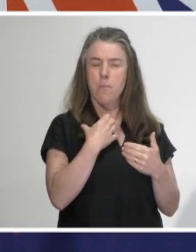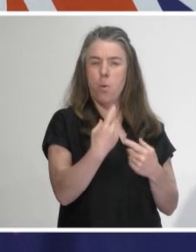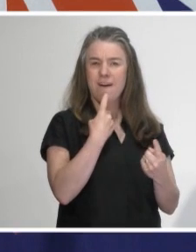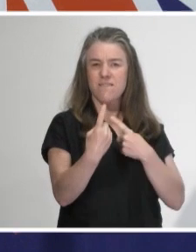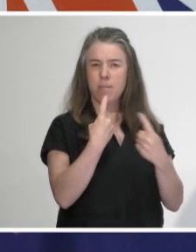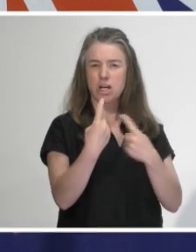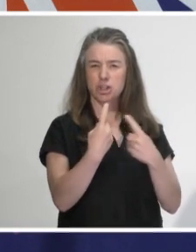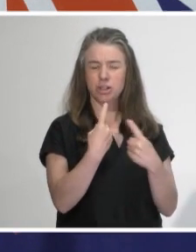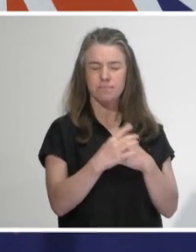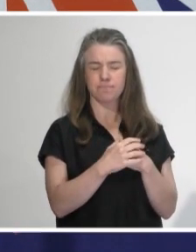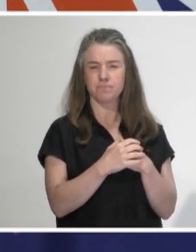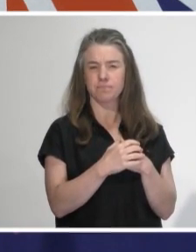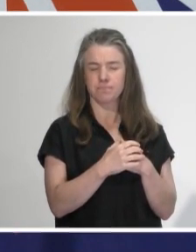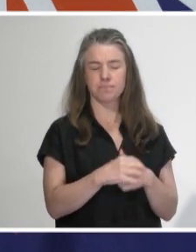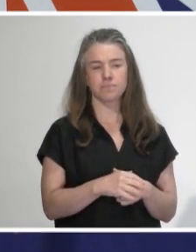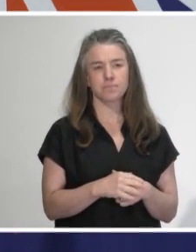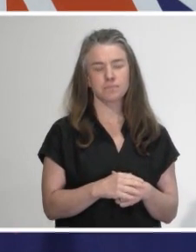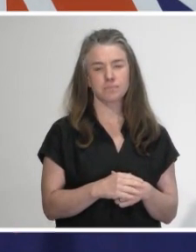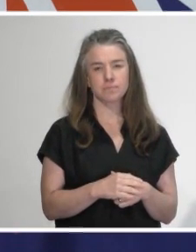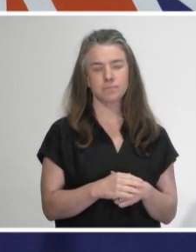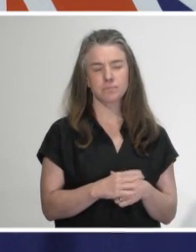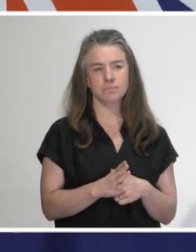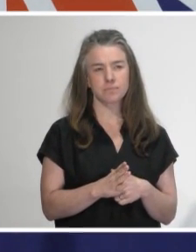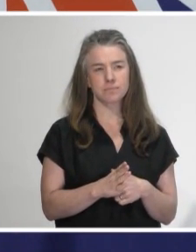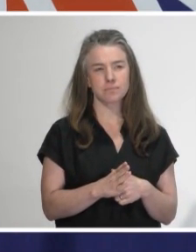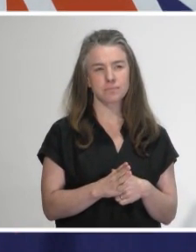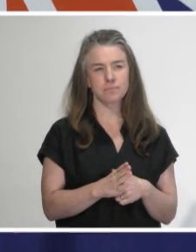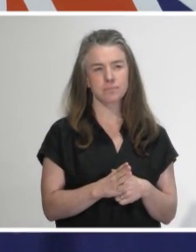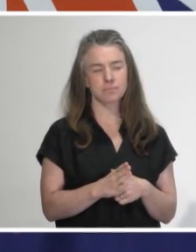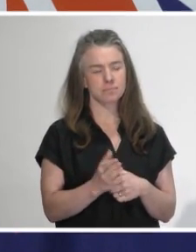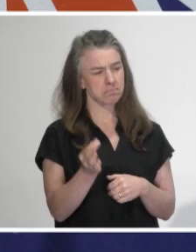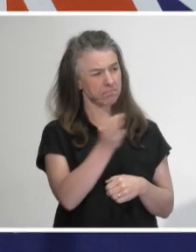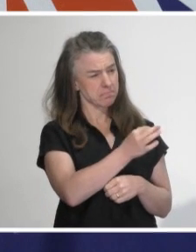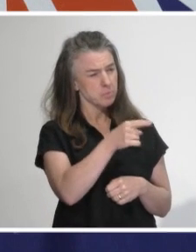about what the direction of the infection is. So what would prompt that?